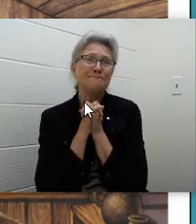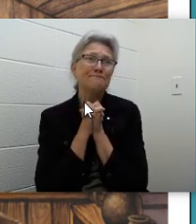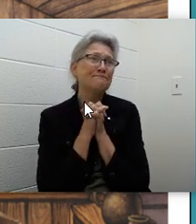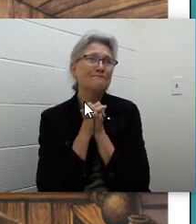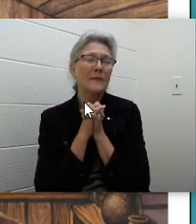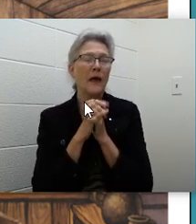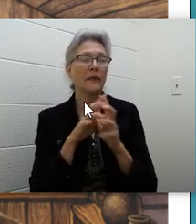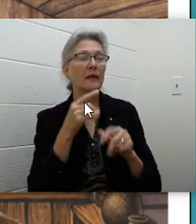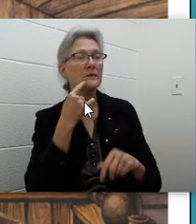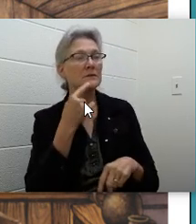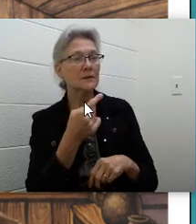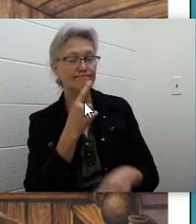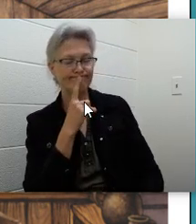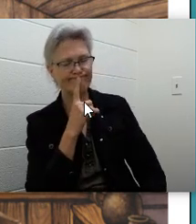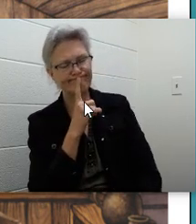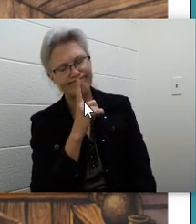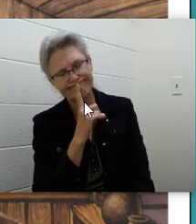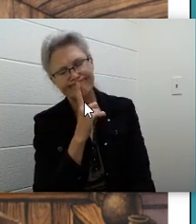The others sat silent.